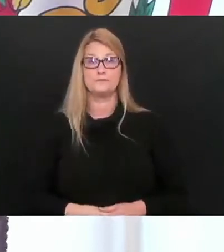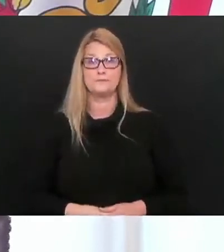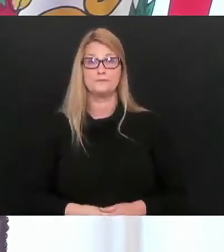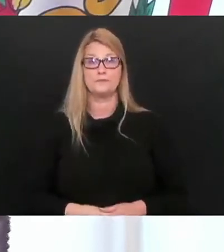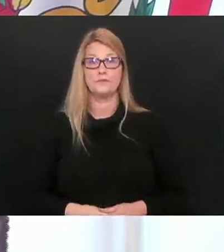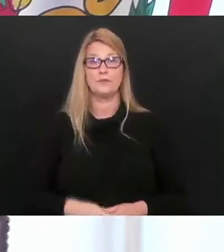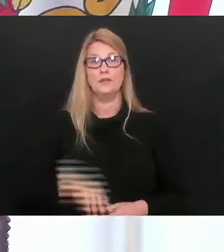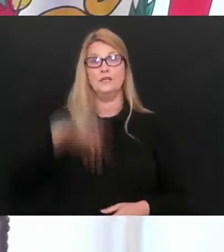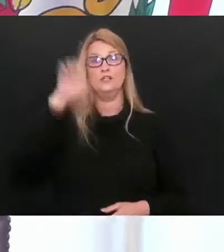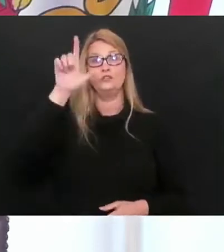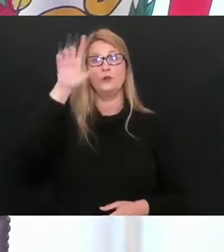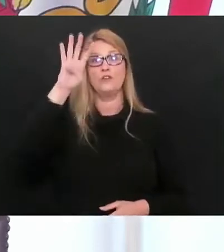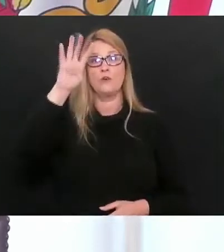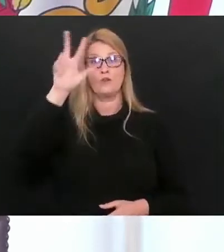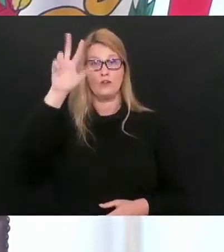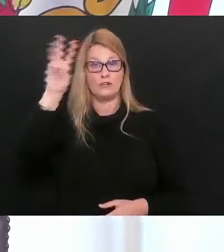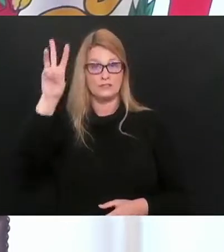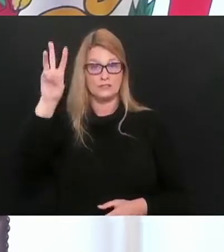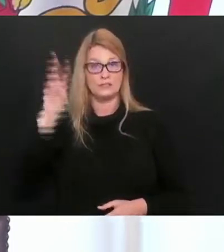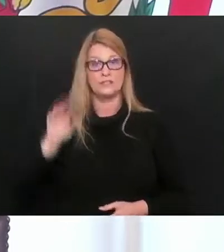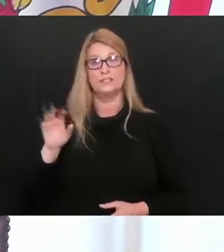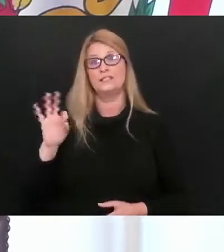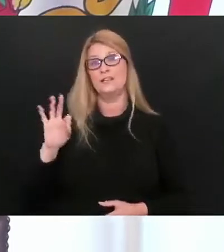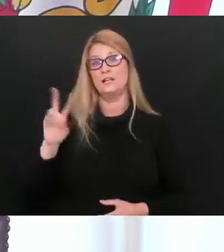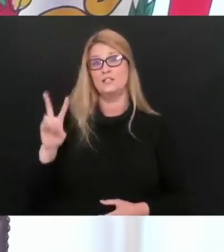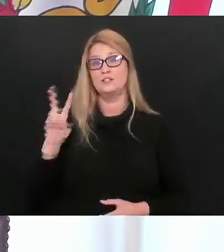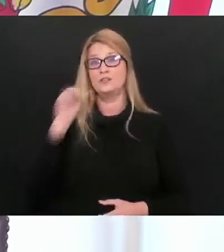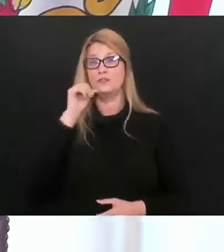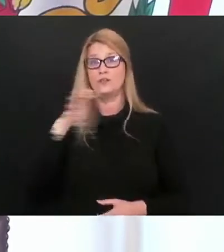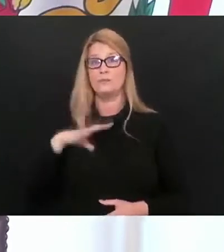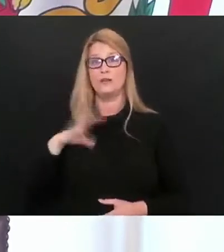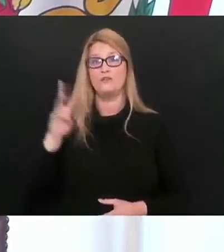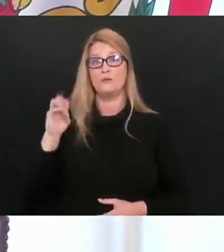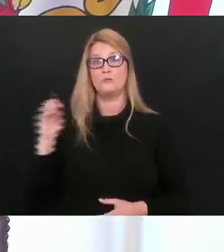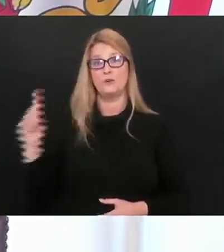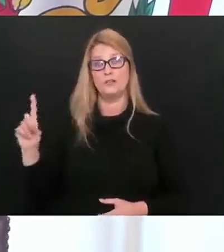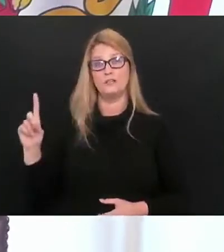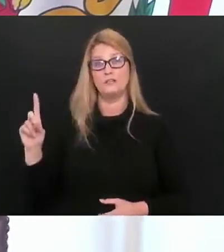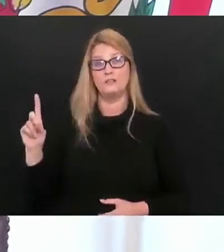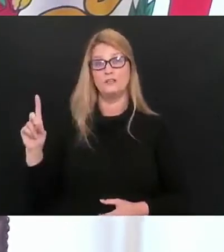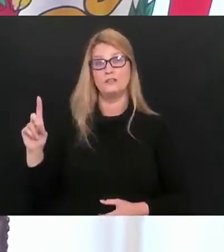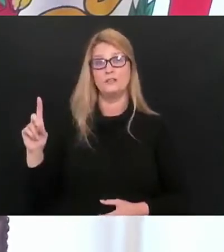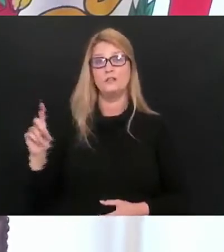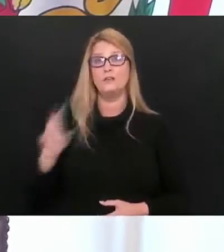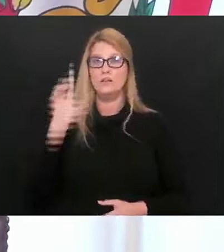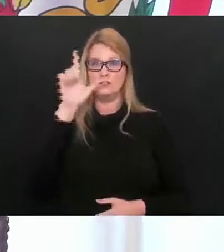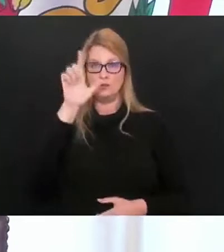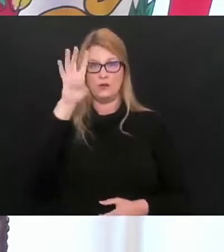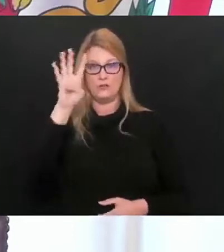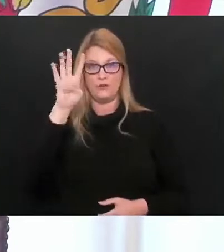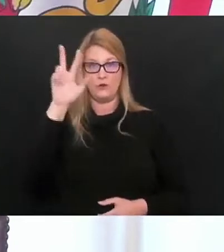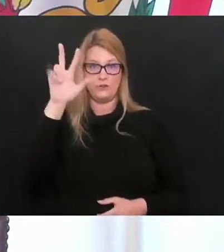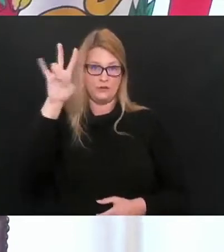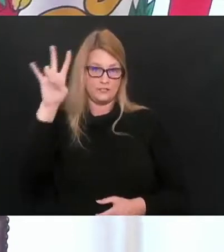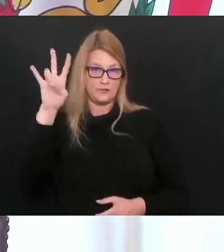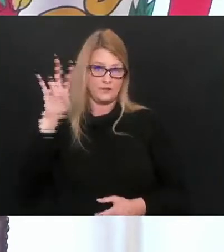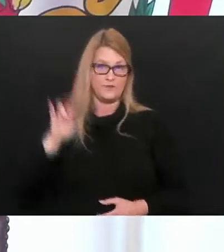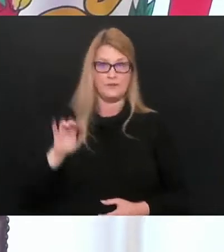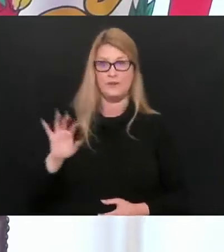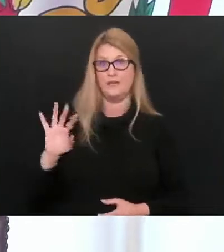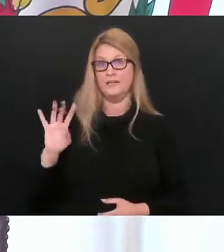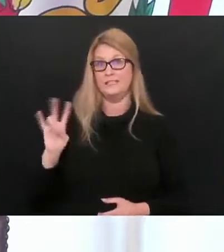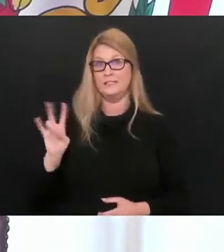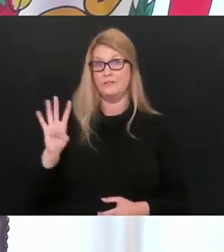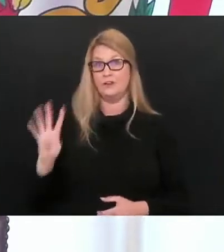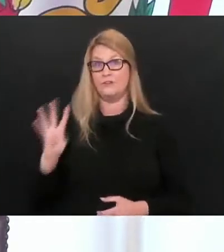Our 2,436th death is a 92-year-old female from Wood County. Our 2,437th death is a